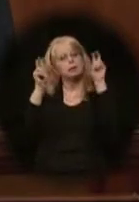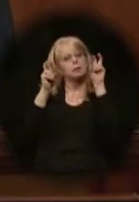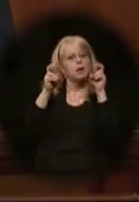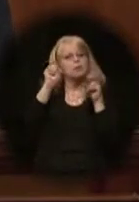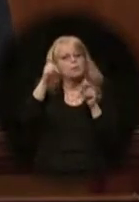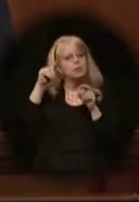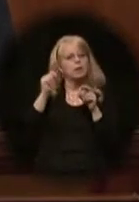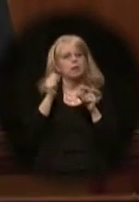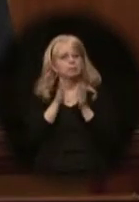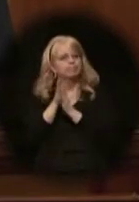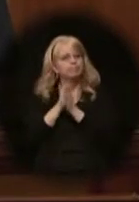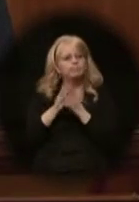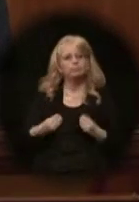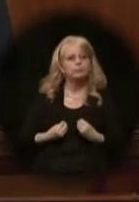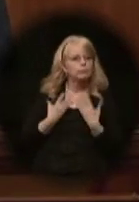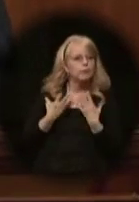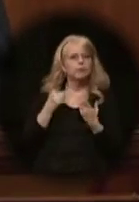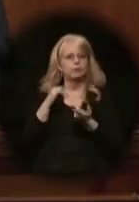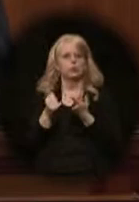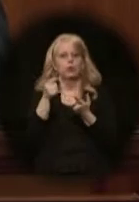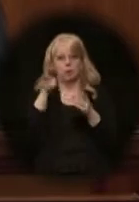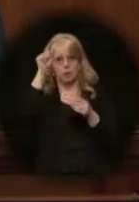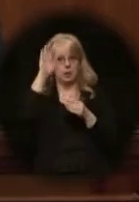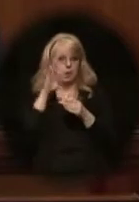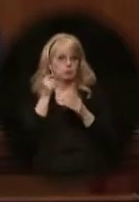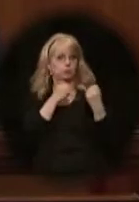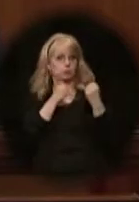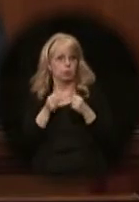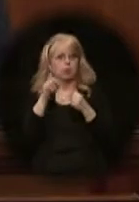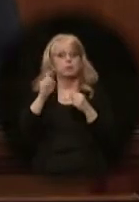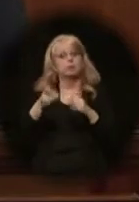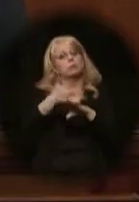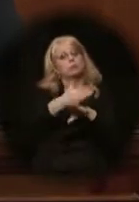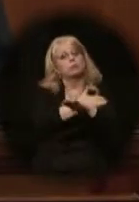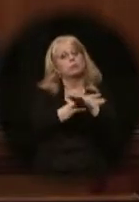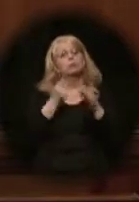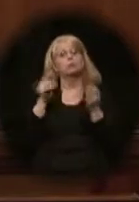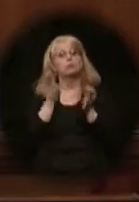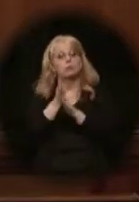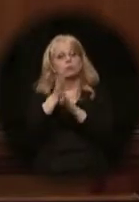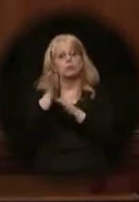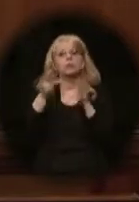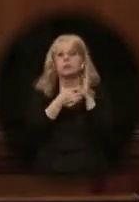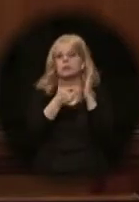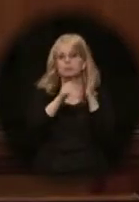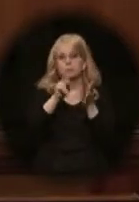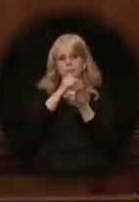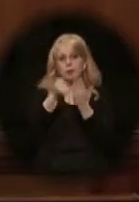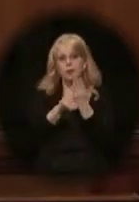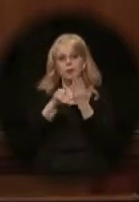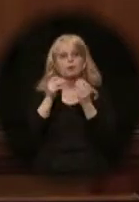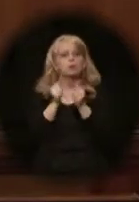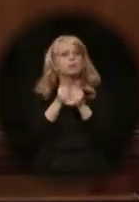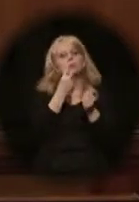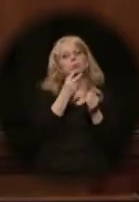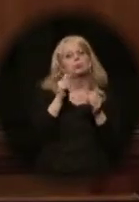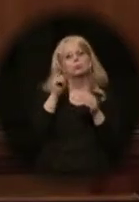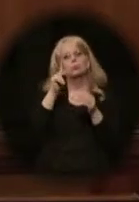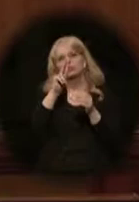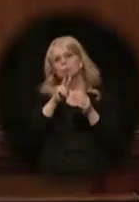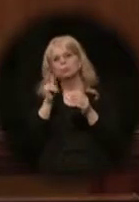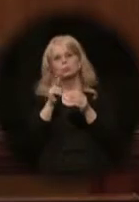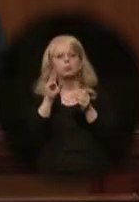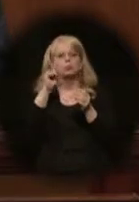So to keep Alaska strong, I say we must improve career and technical programs by expanding dual credit options for both high school